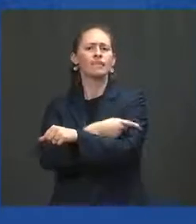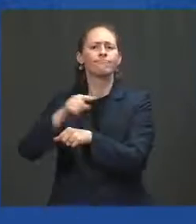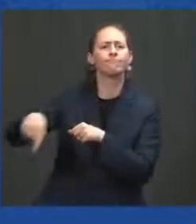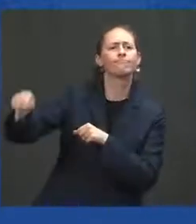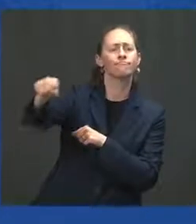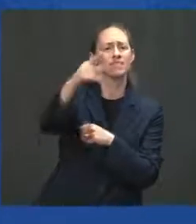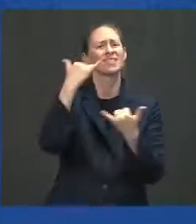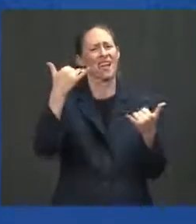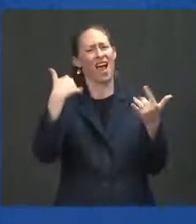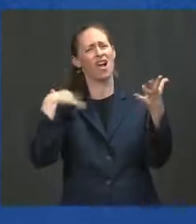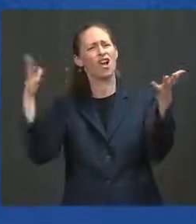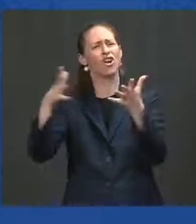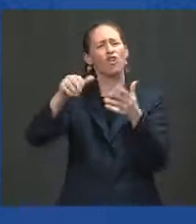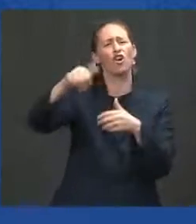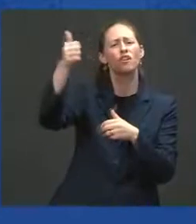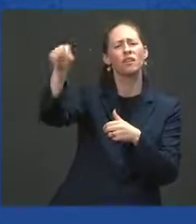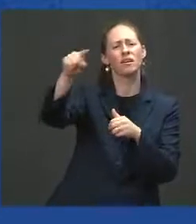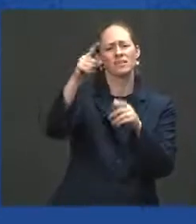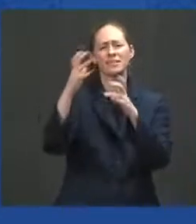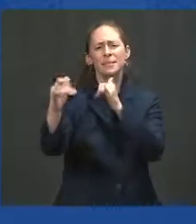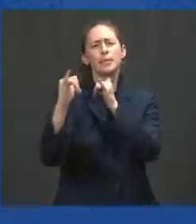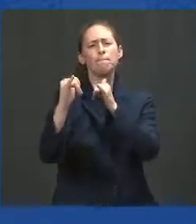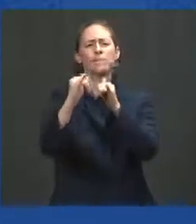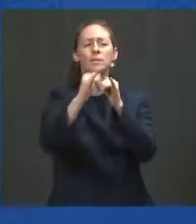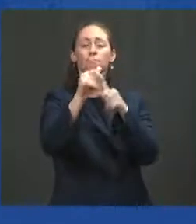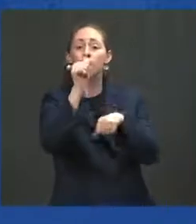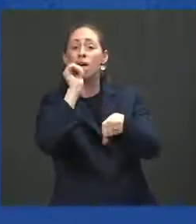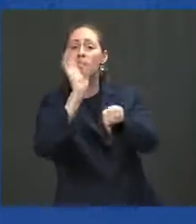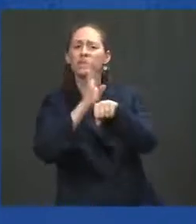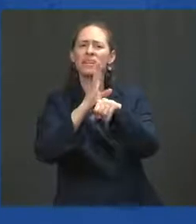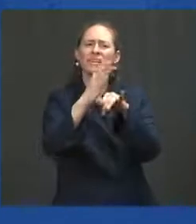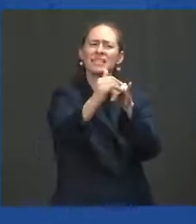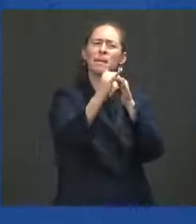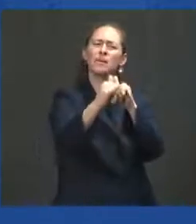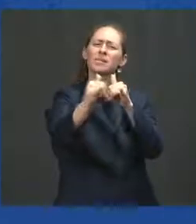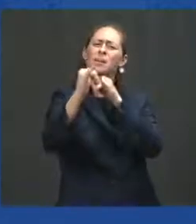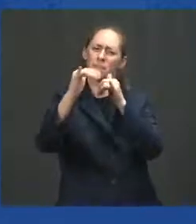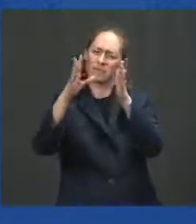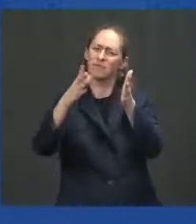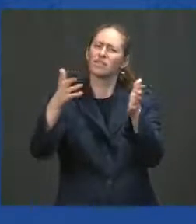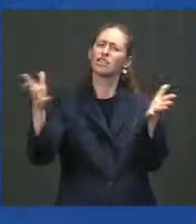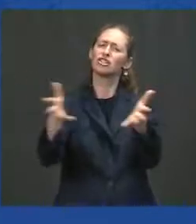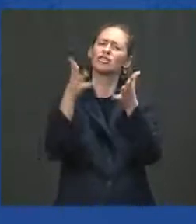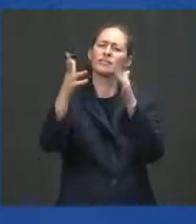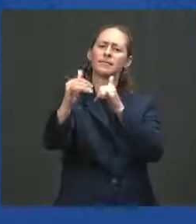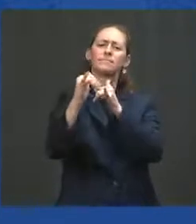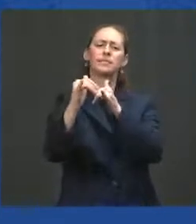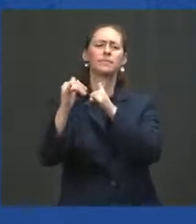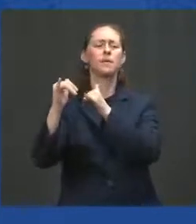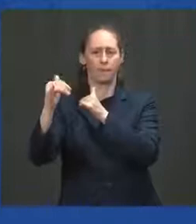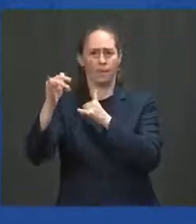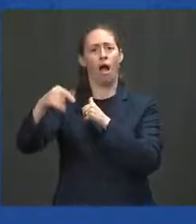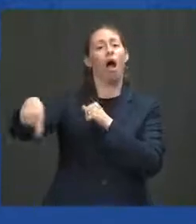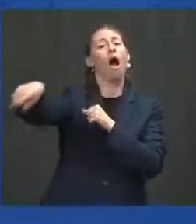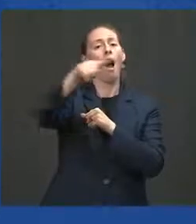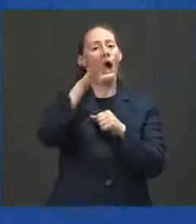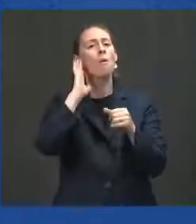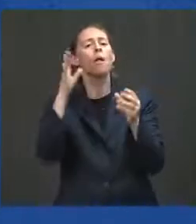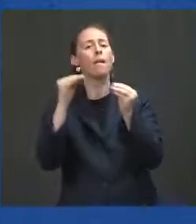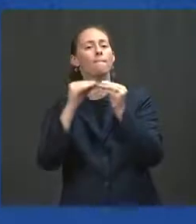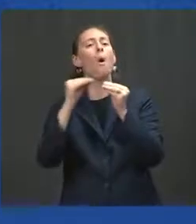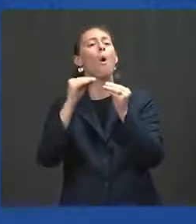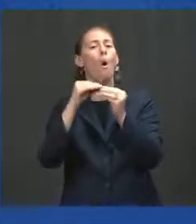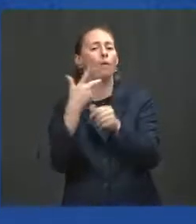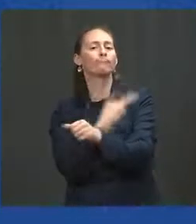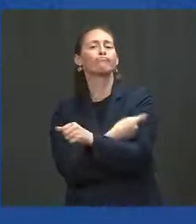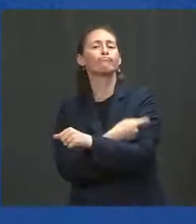in the private sector to step up with vaccine requirements that will reach millions more people. If you're a business